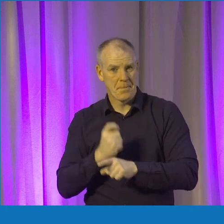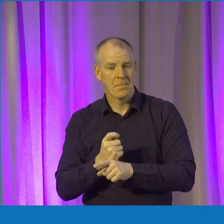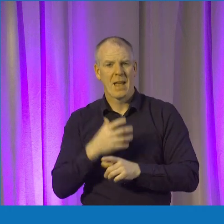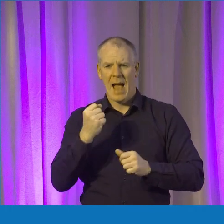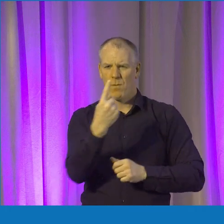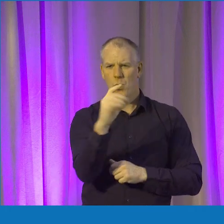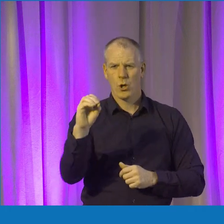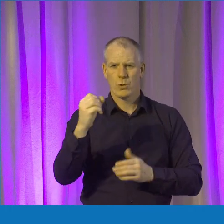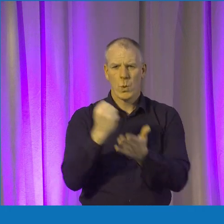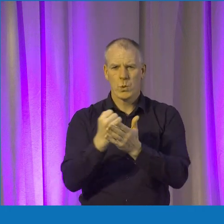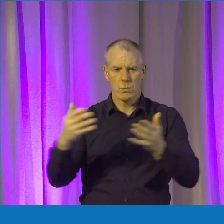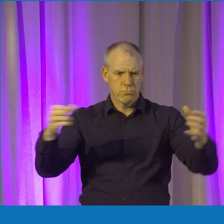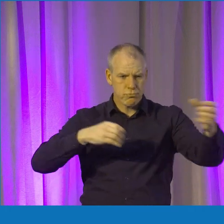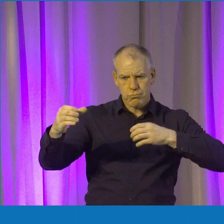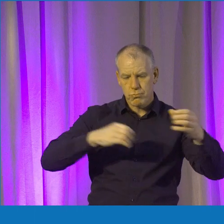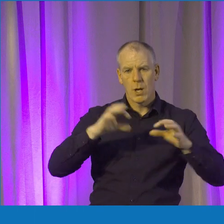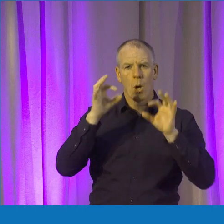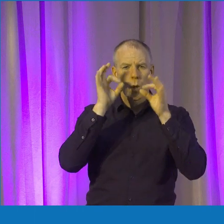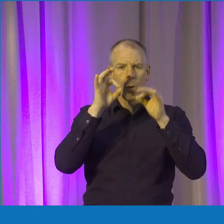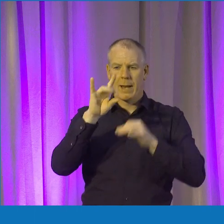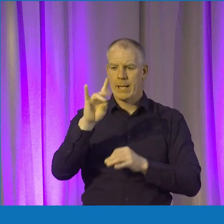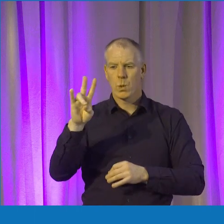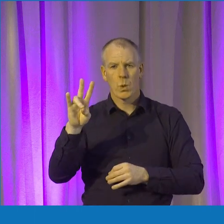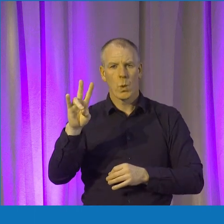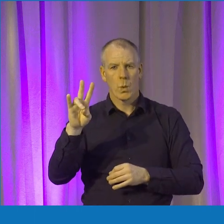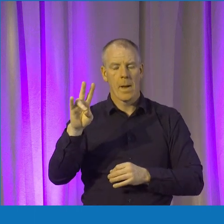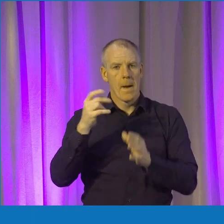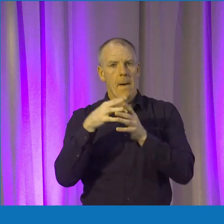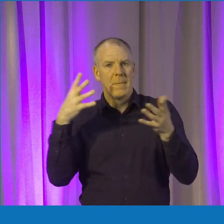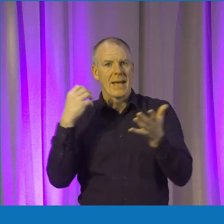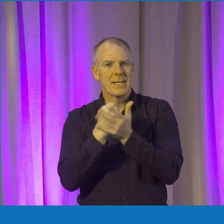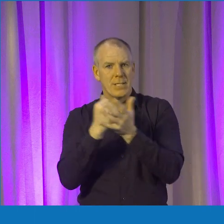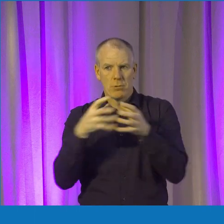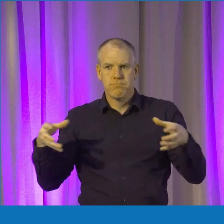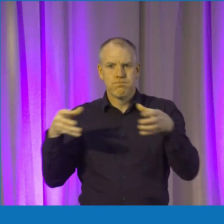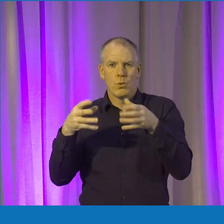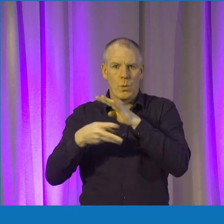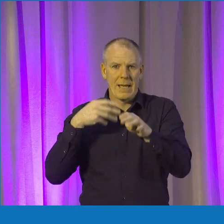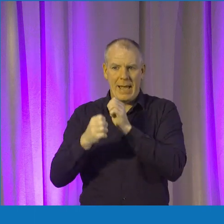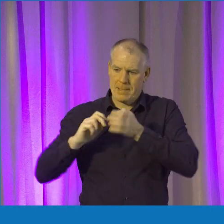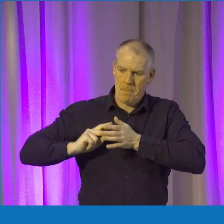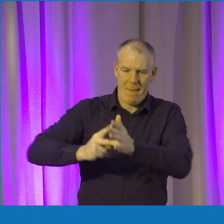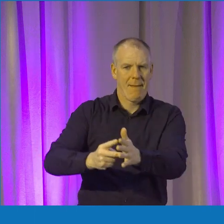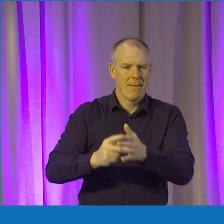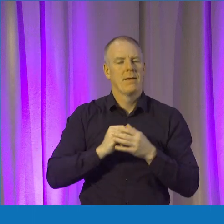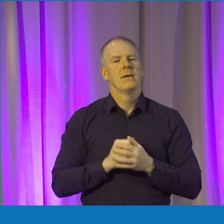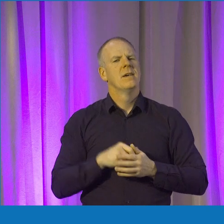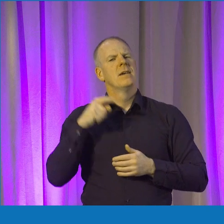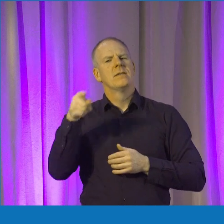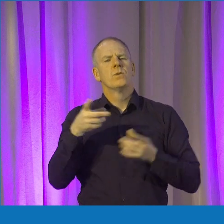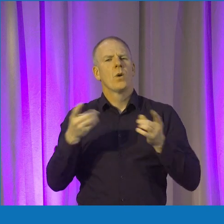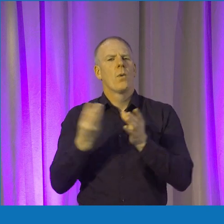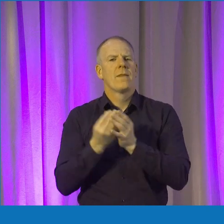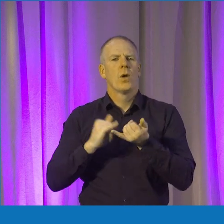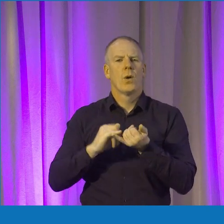100 students in Google HQ, which makes it the largest student startup weekend organized. And this was done in